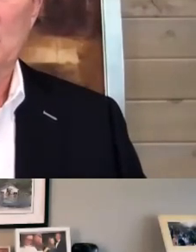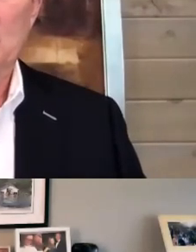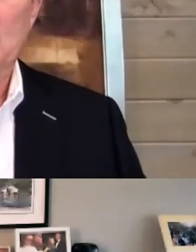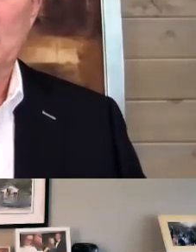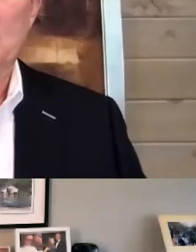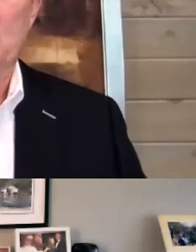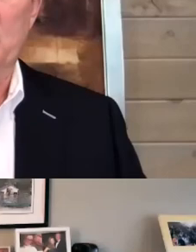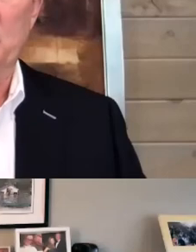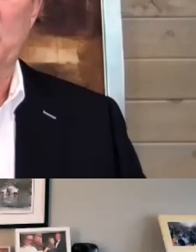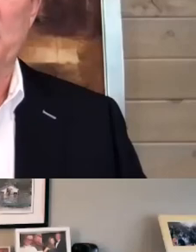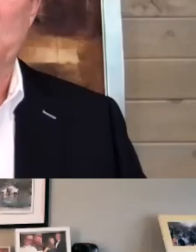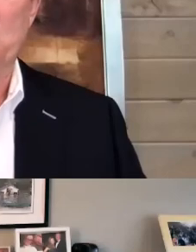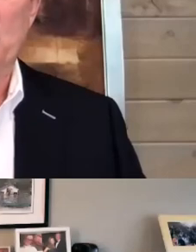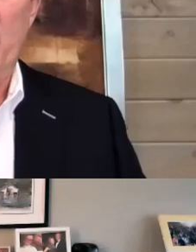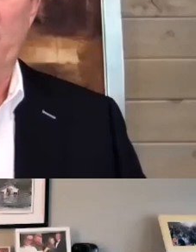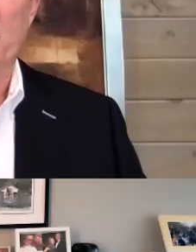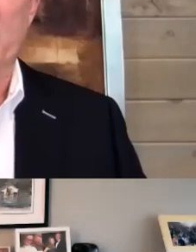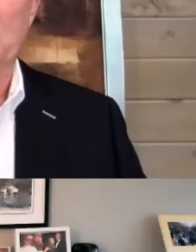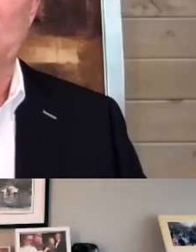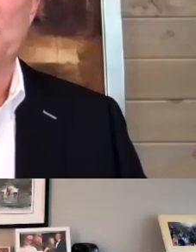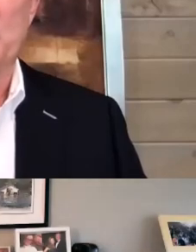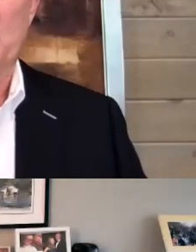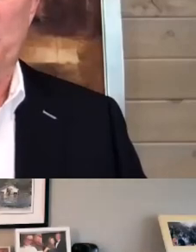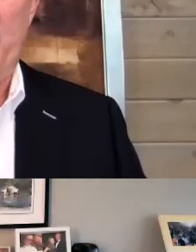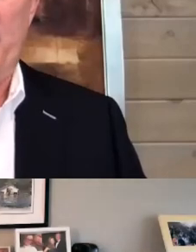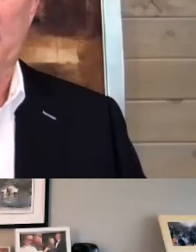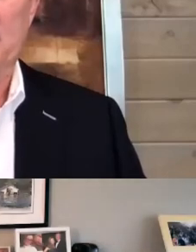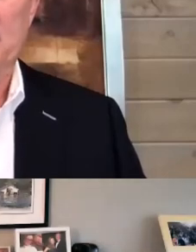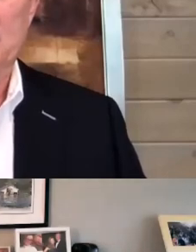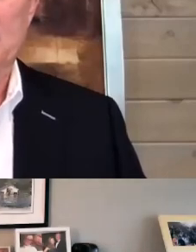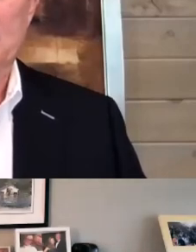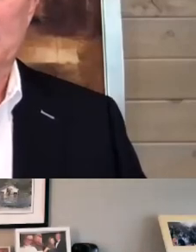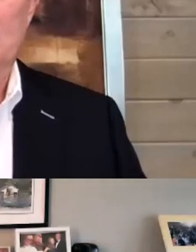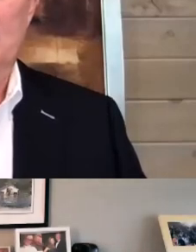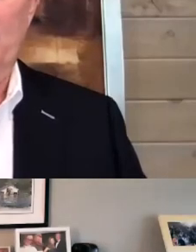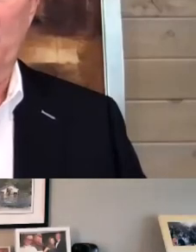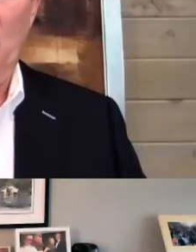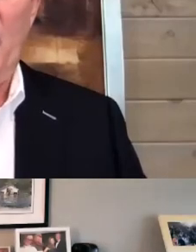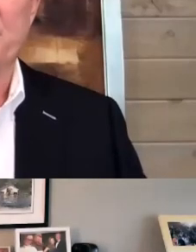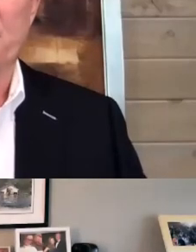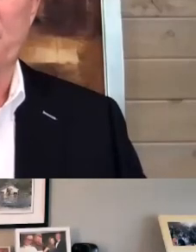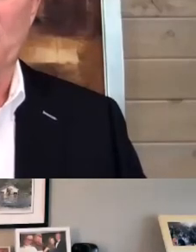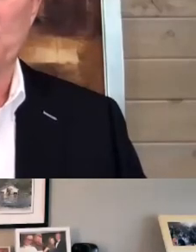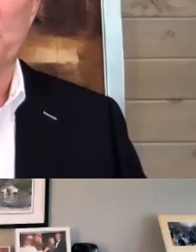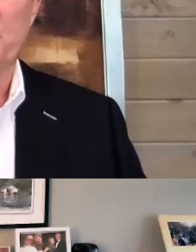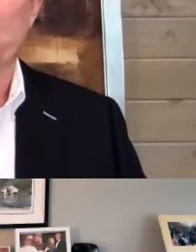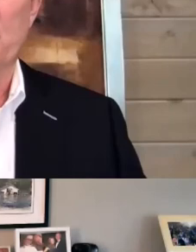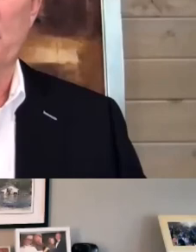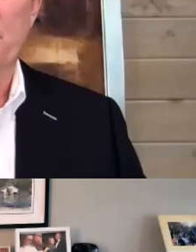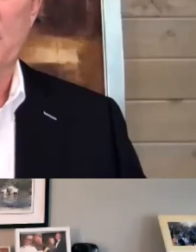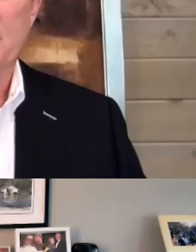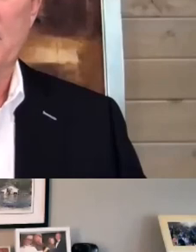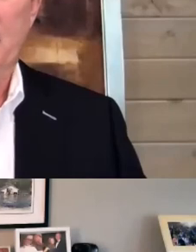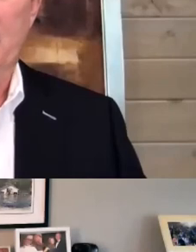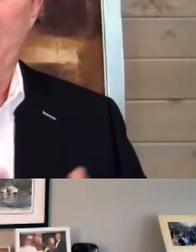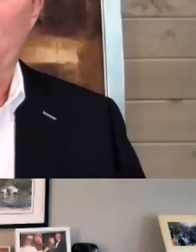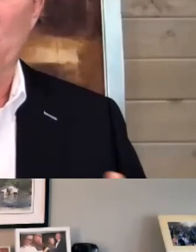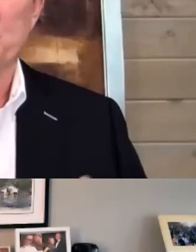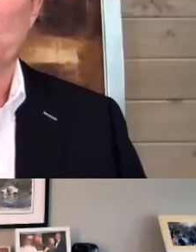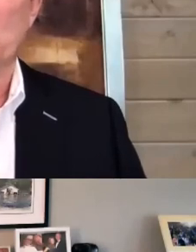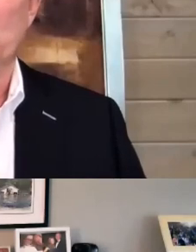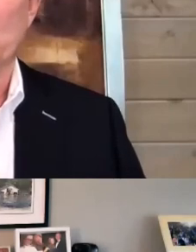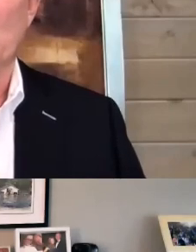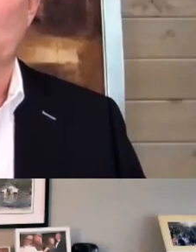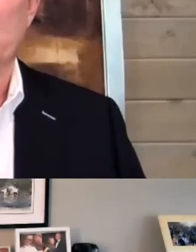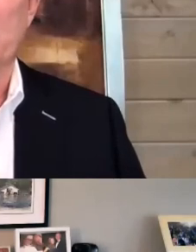to continue having a huge impact on the lives of those that we serve. And that